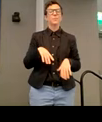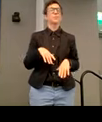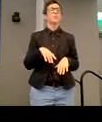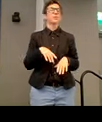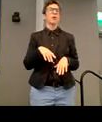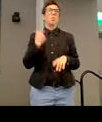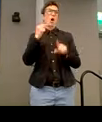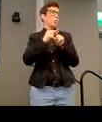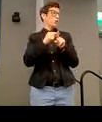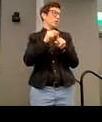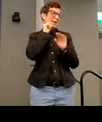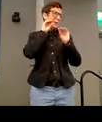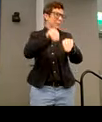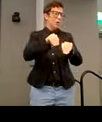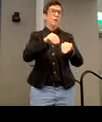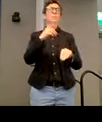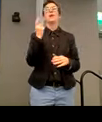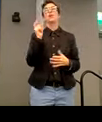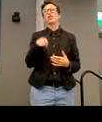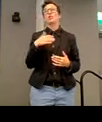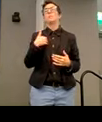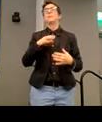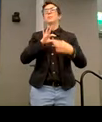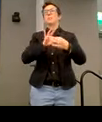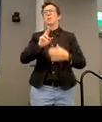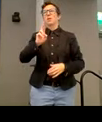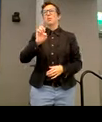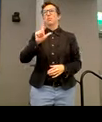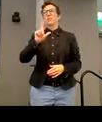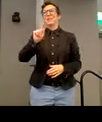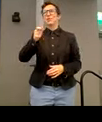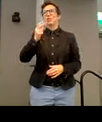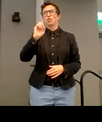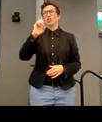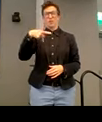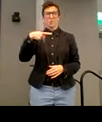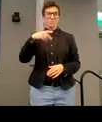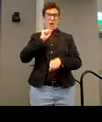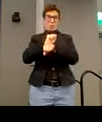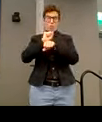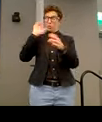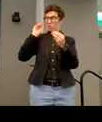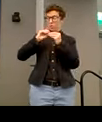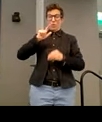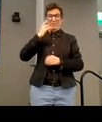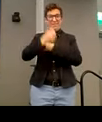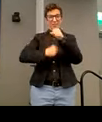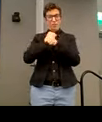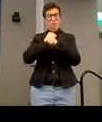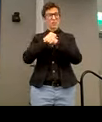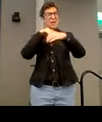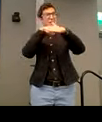I don't have here, which I should have put in is relationship. It's been my experience over 27 years that accessibility